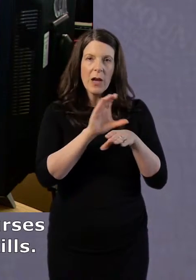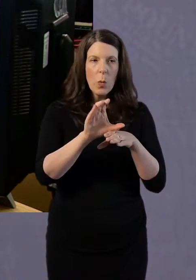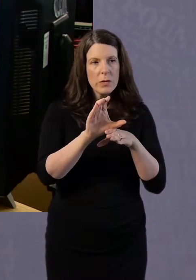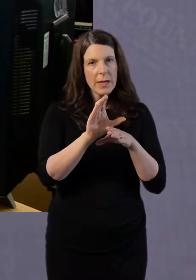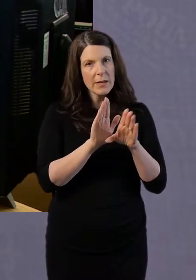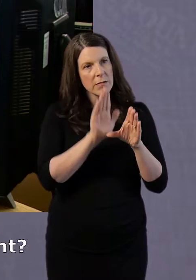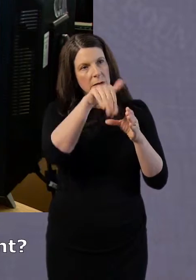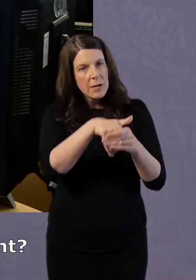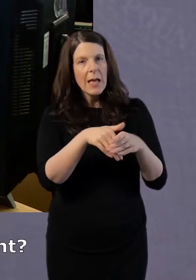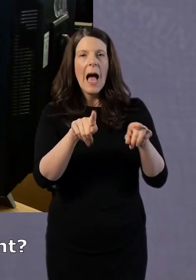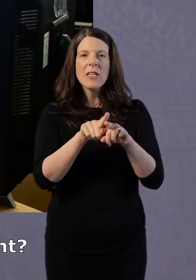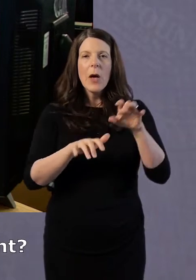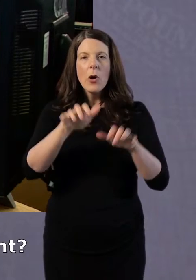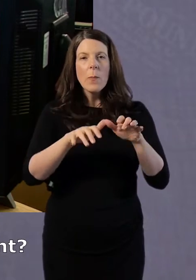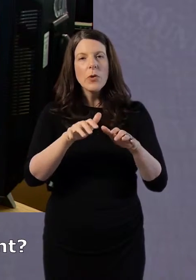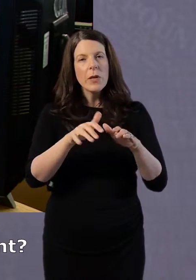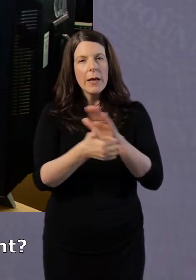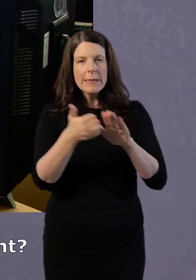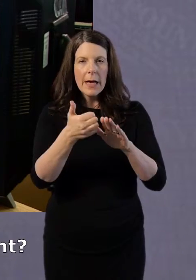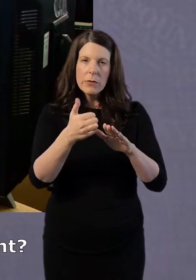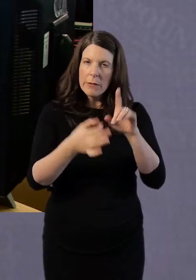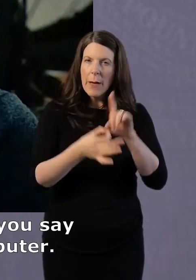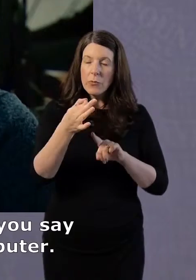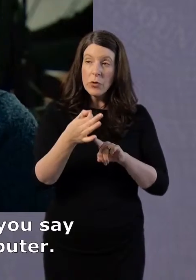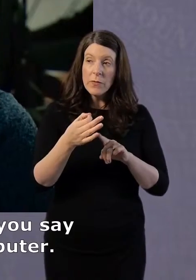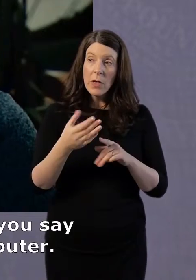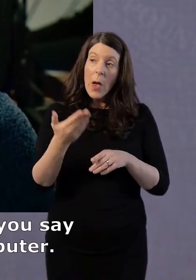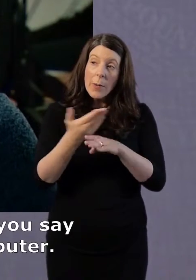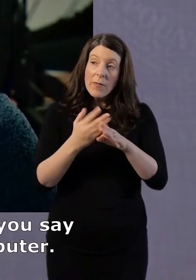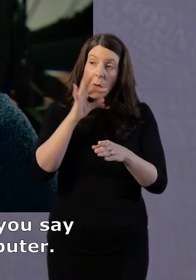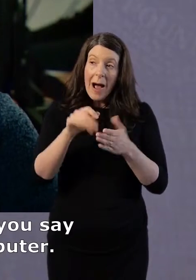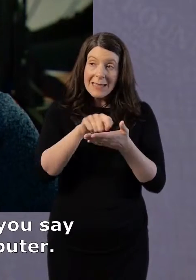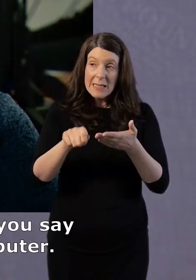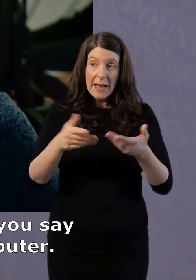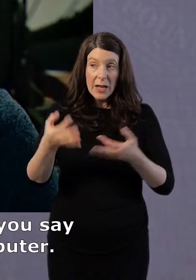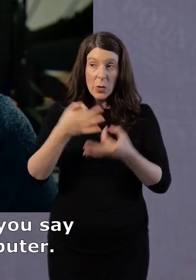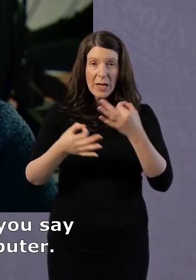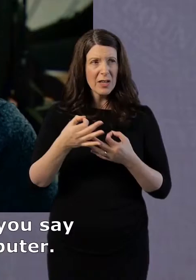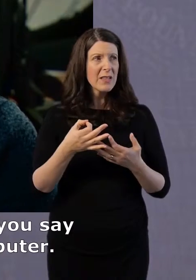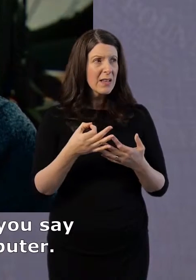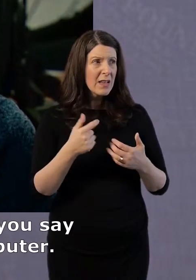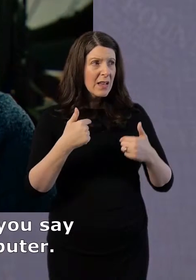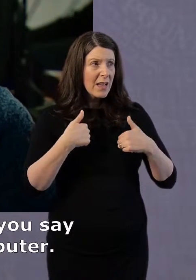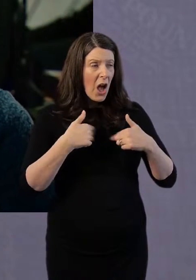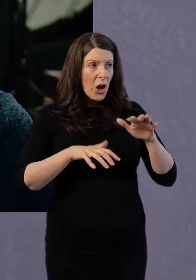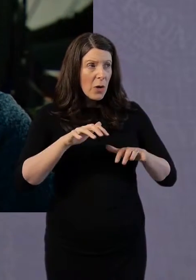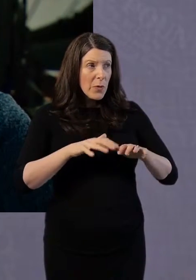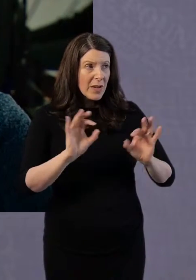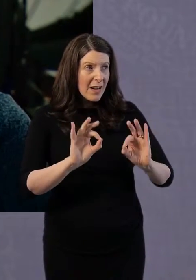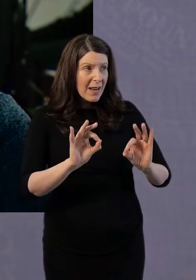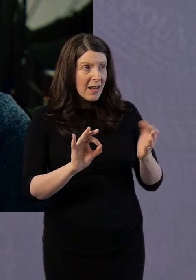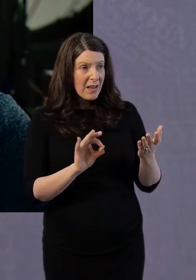skills. Do you have any questions before you sign this agreement? Yes. I don't have a computer and you say all this has to be done on a computer.